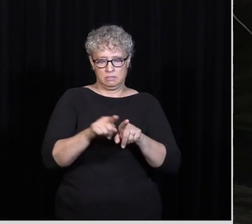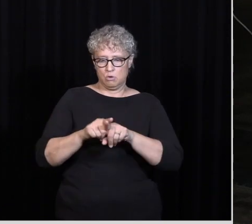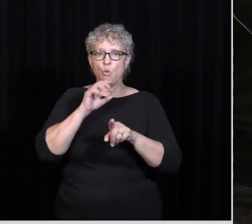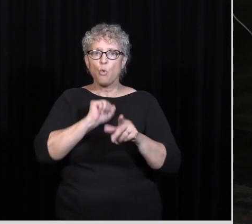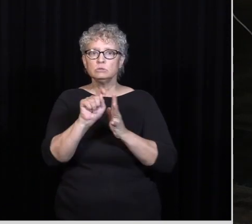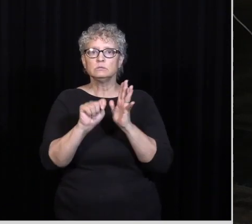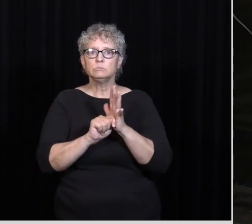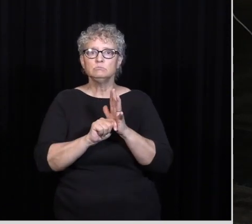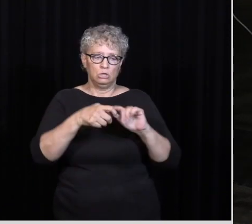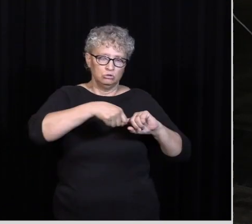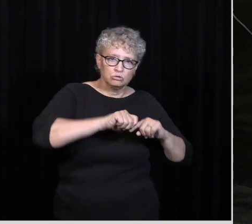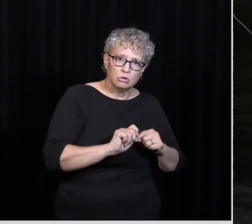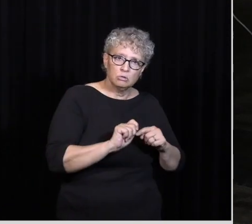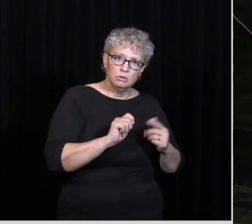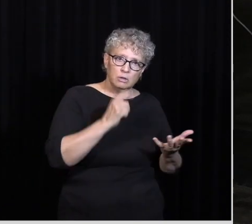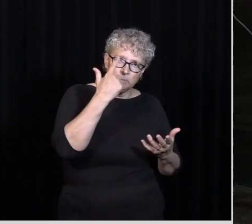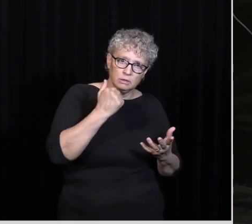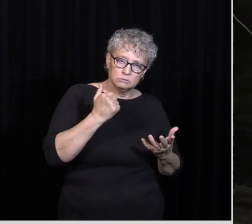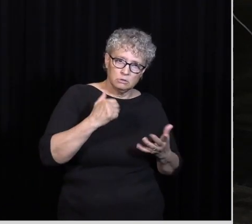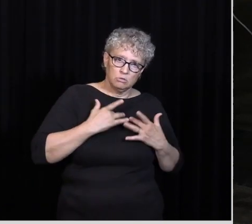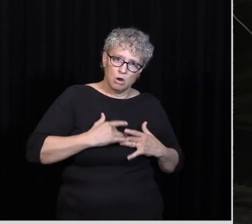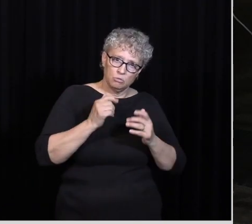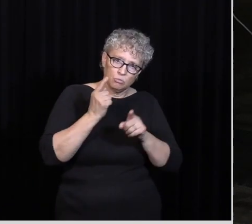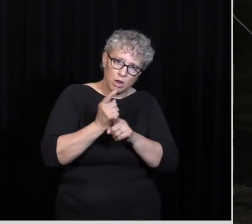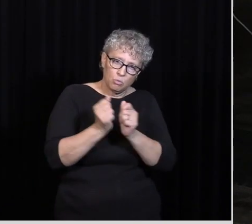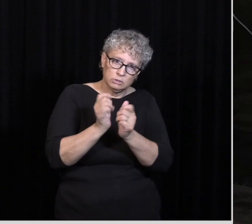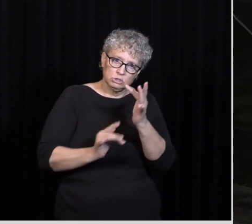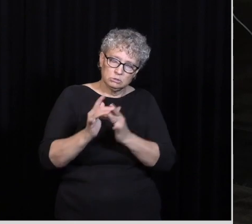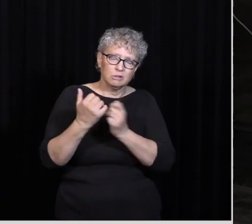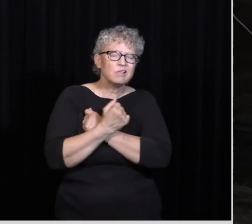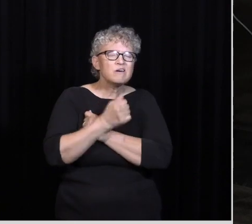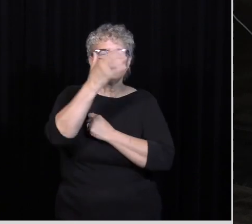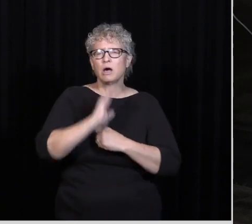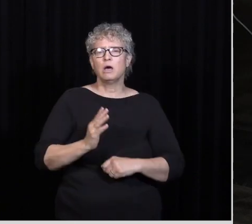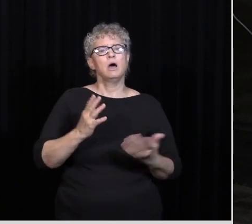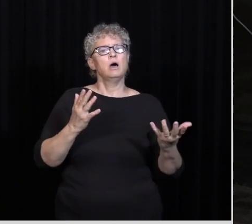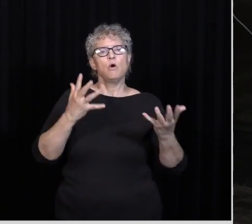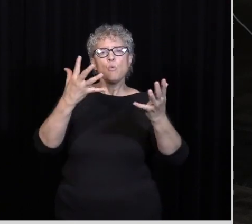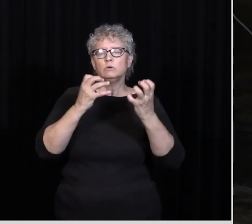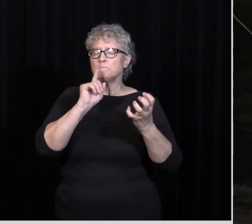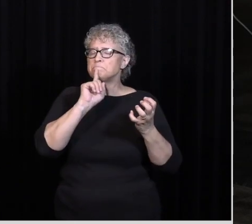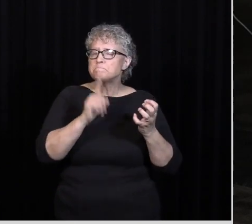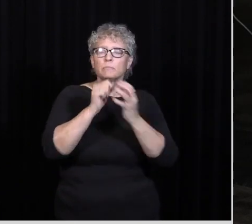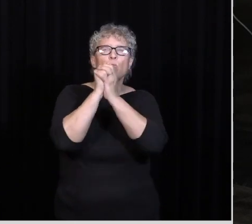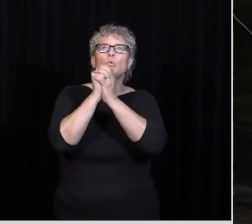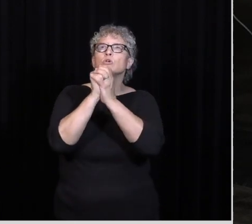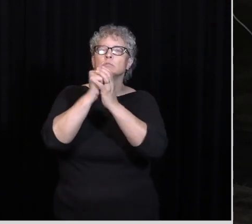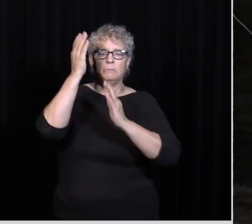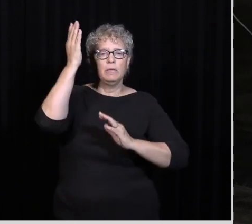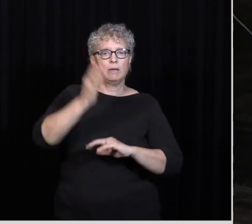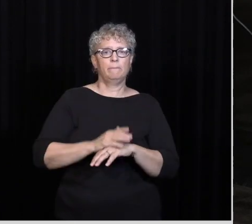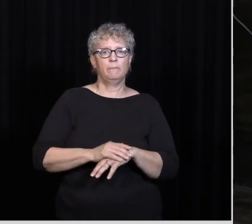circumcised Because their heart Was right with Jesus Right Because they loved God And they wanted to Truly worship him